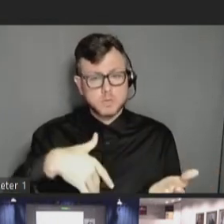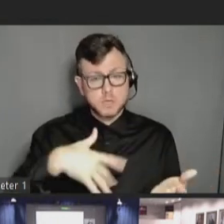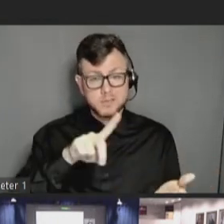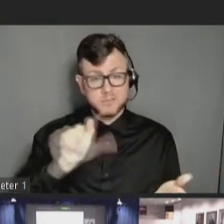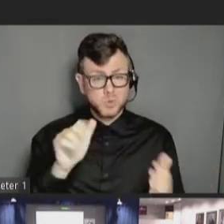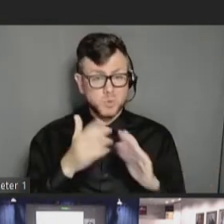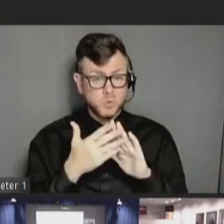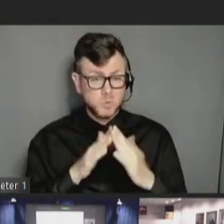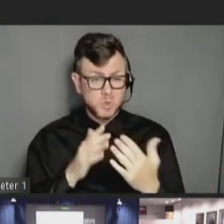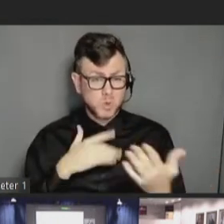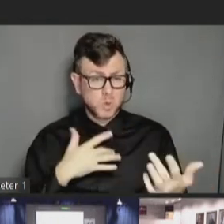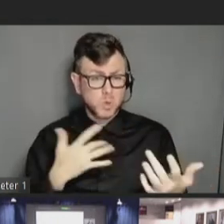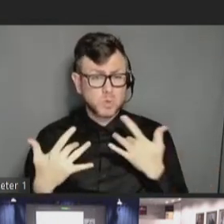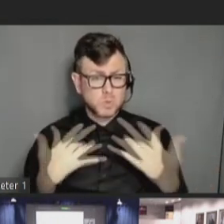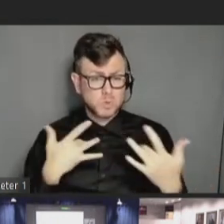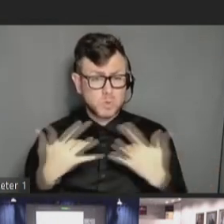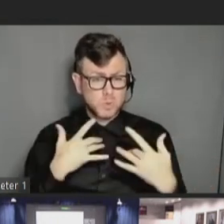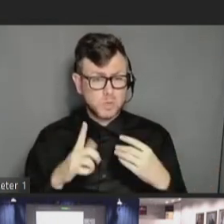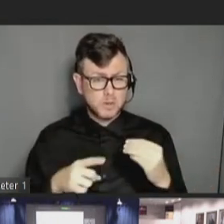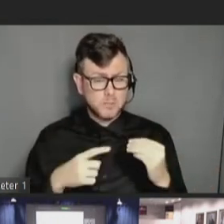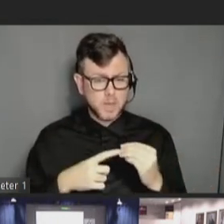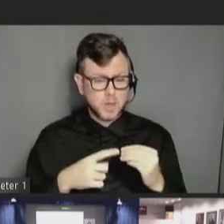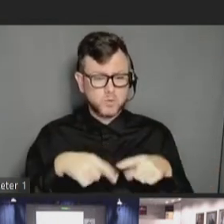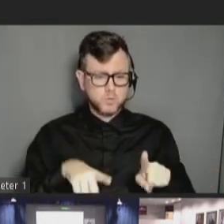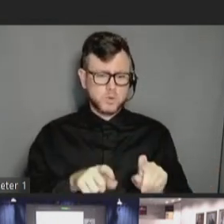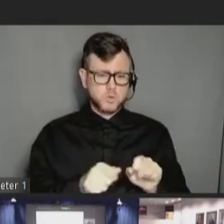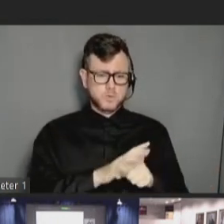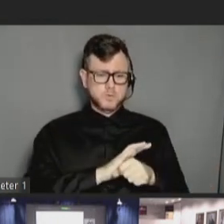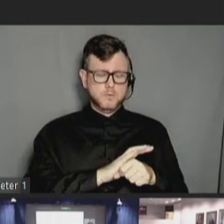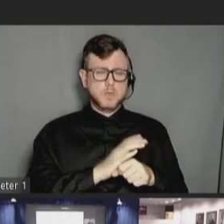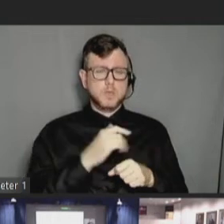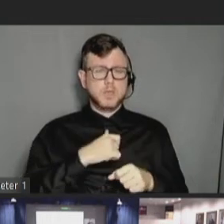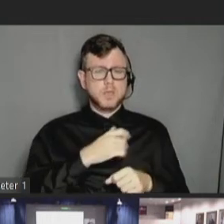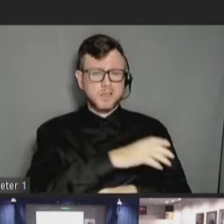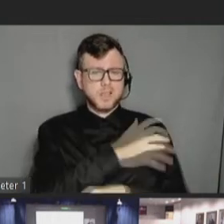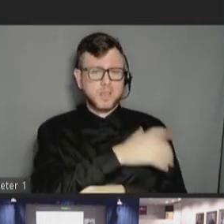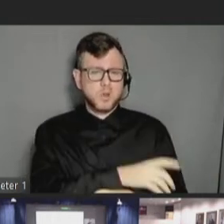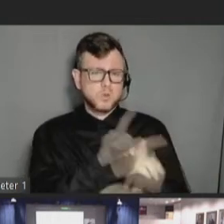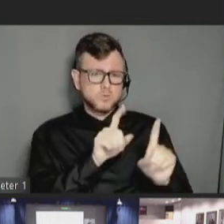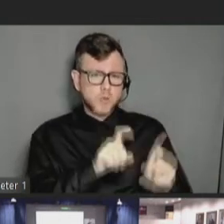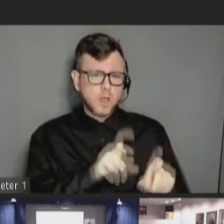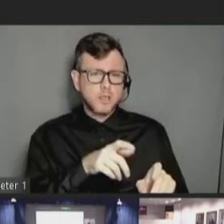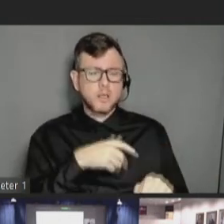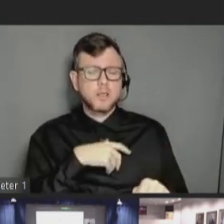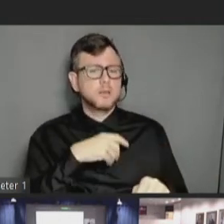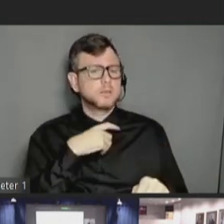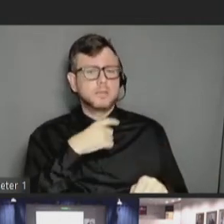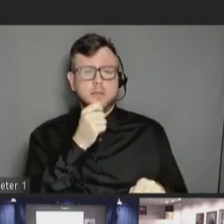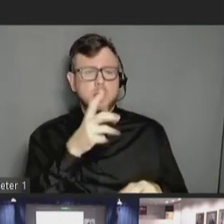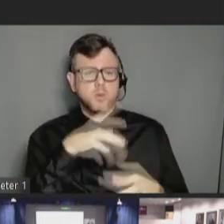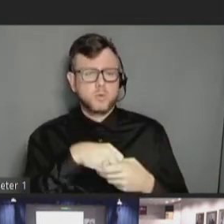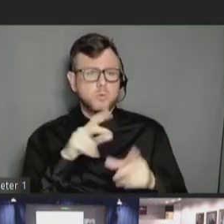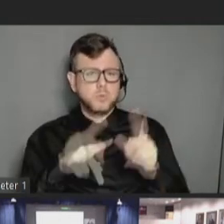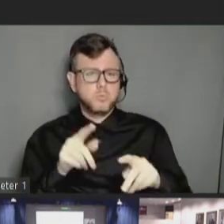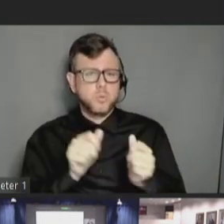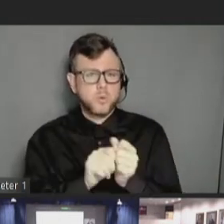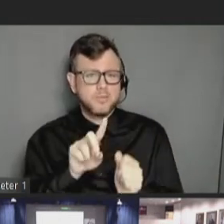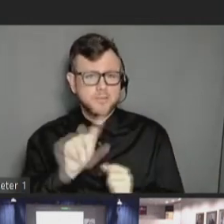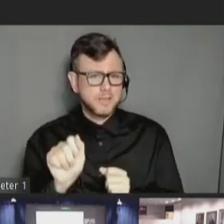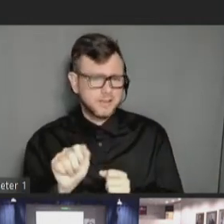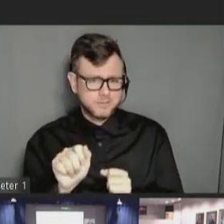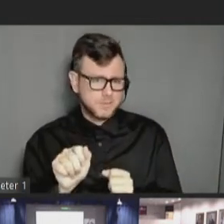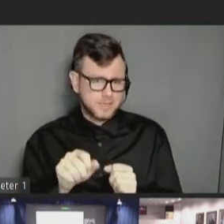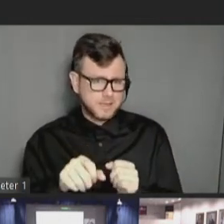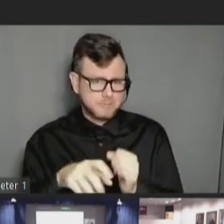was concerned about, at least in COVID, was that the clinical trials didn't really include individuals with disabilities to any great